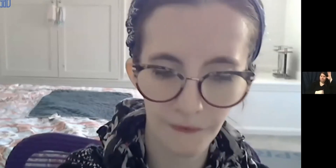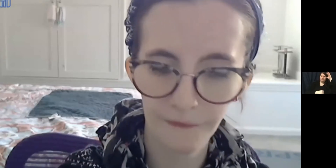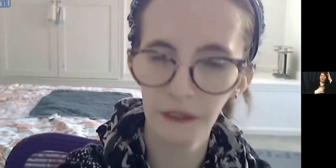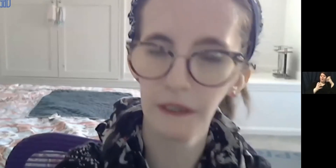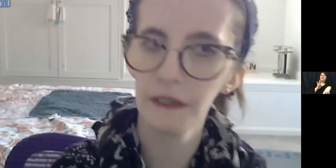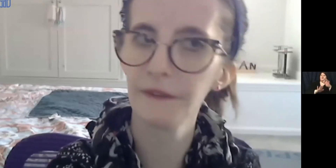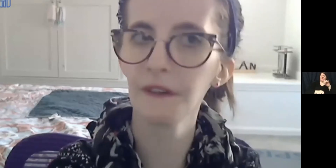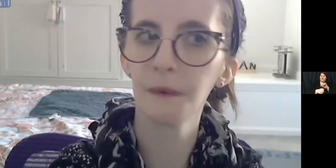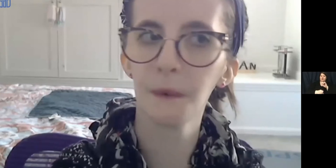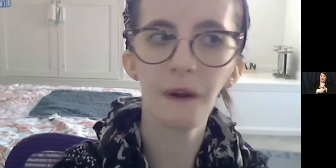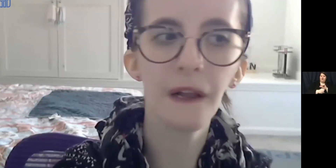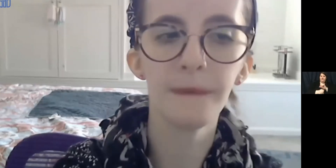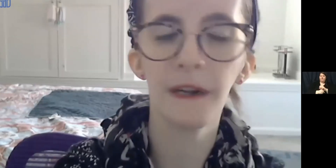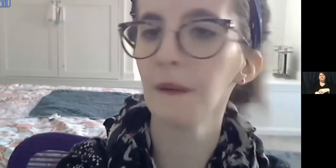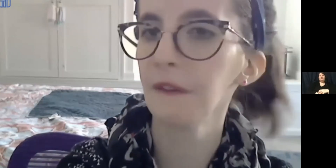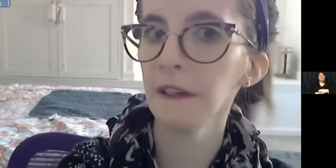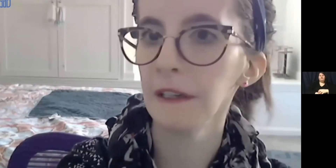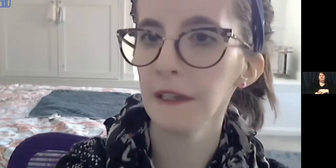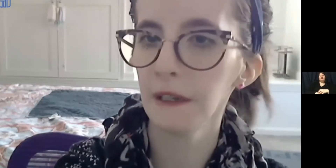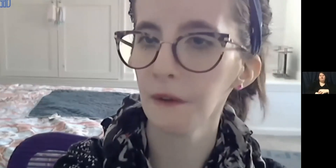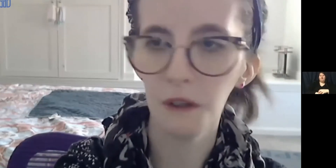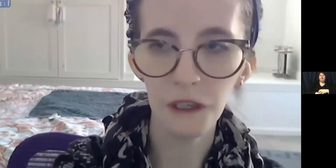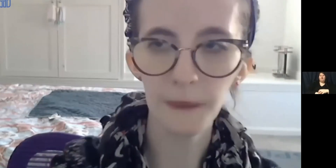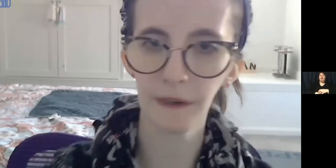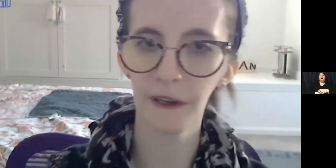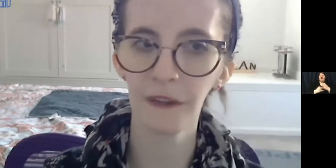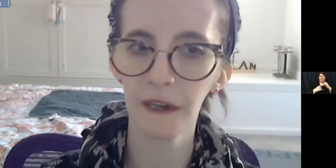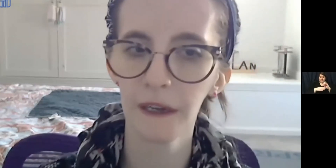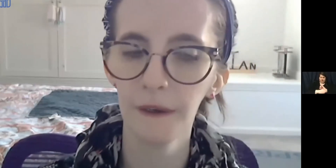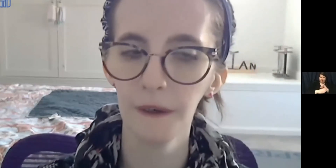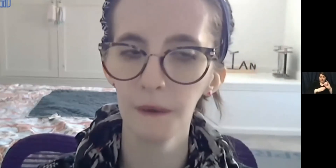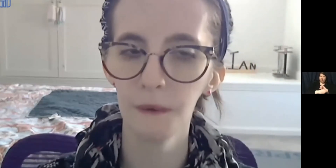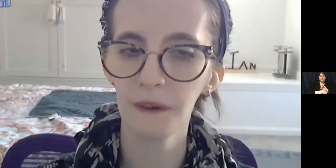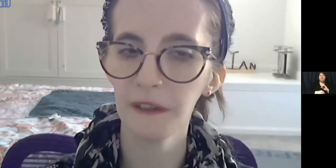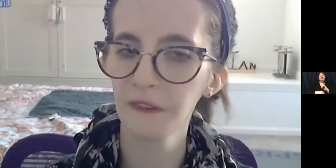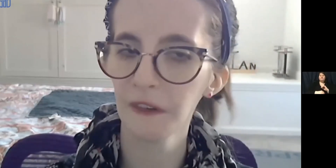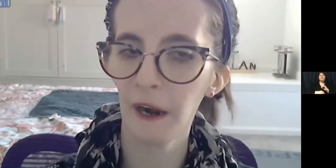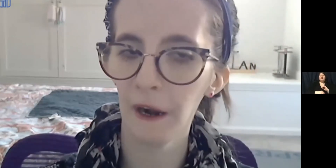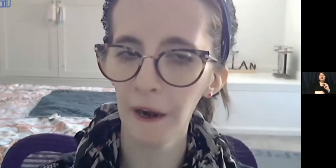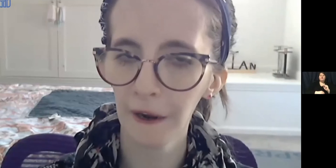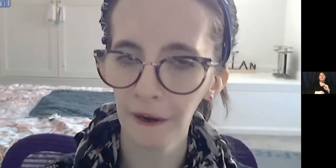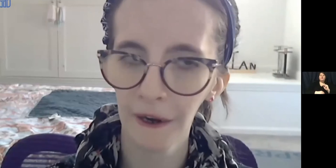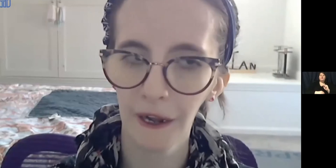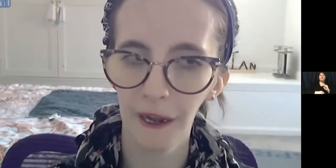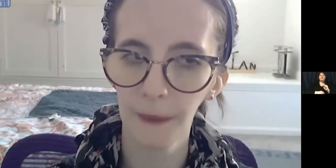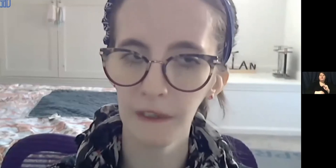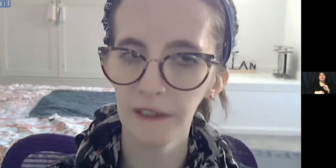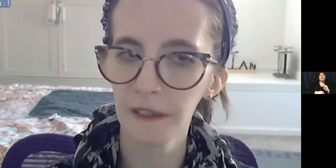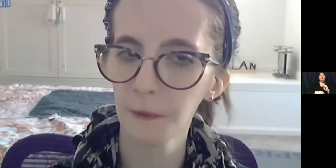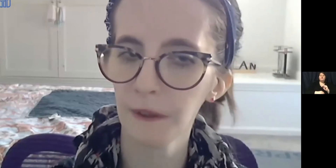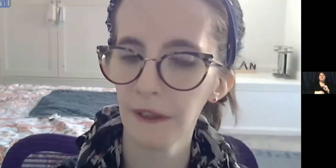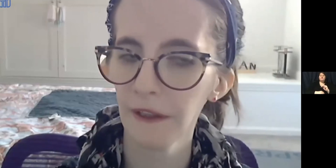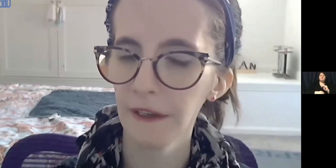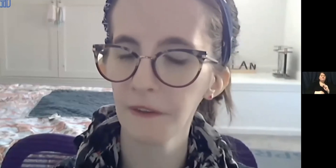First of all, I'm now starting an internship at the Northeast R, helping